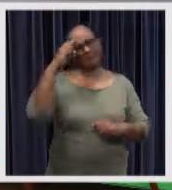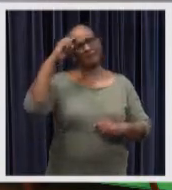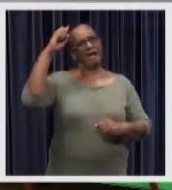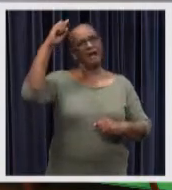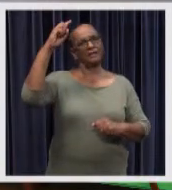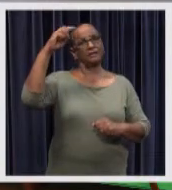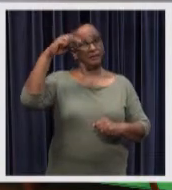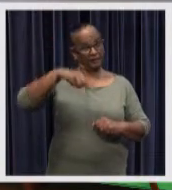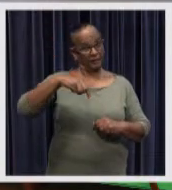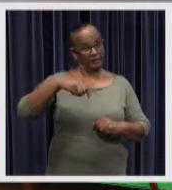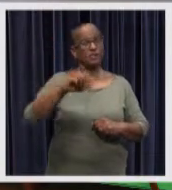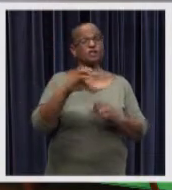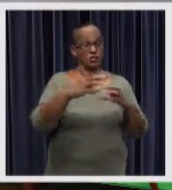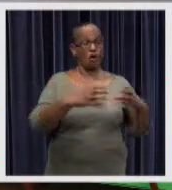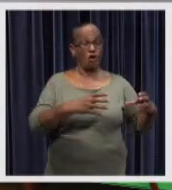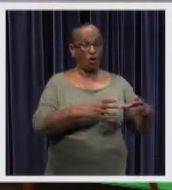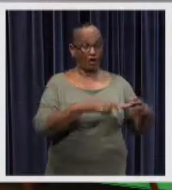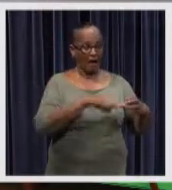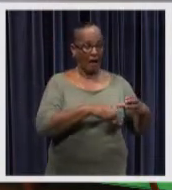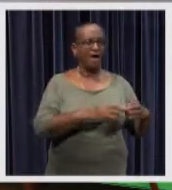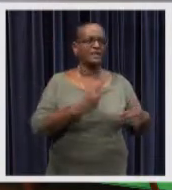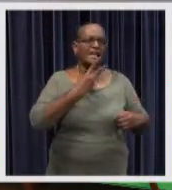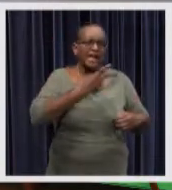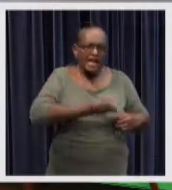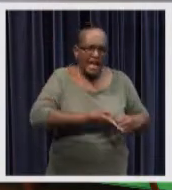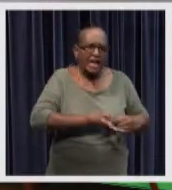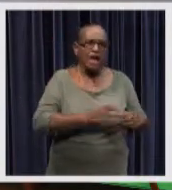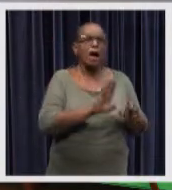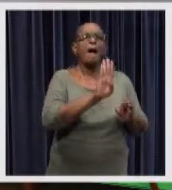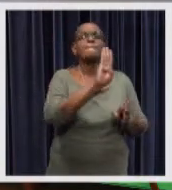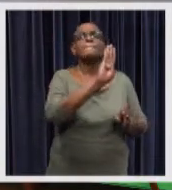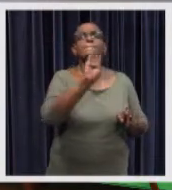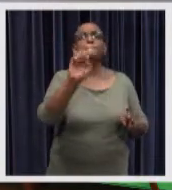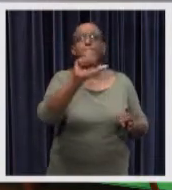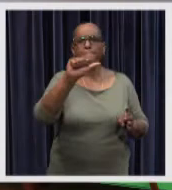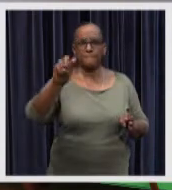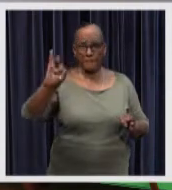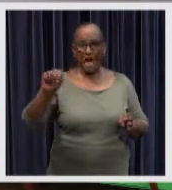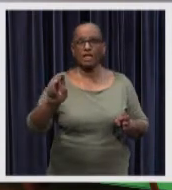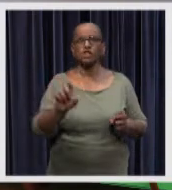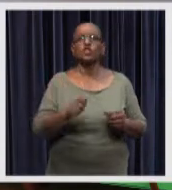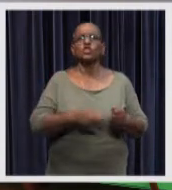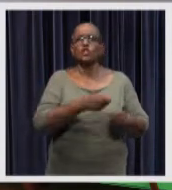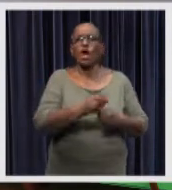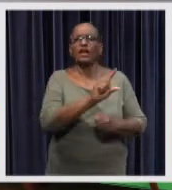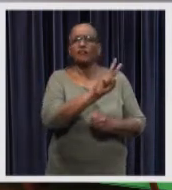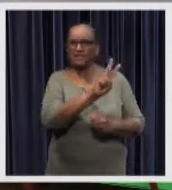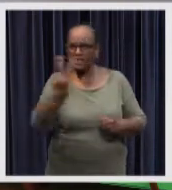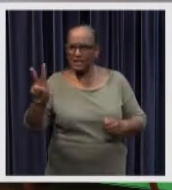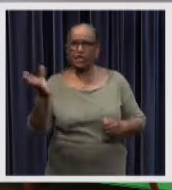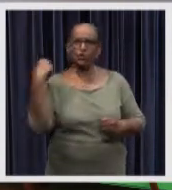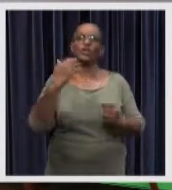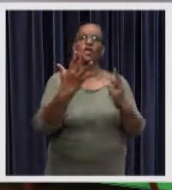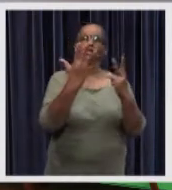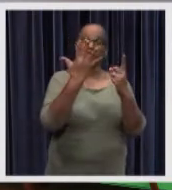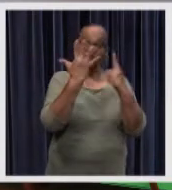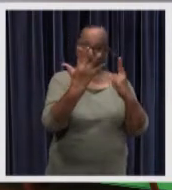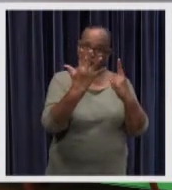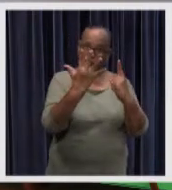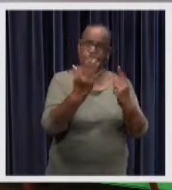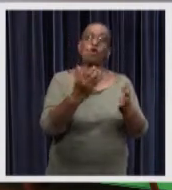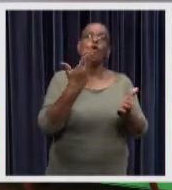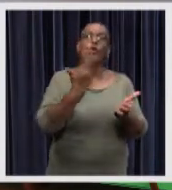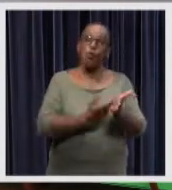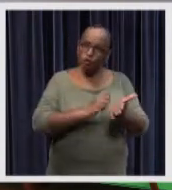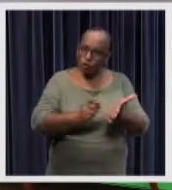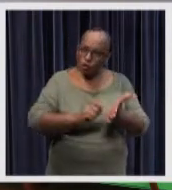wednesday with an open day this body supervises compliance with the basic health care insurance act